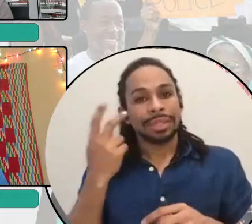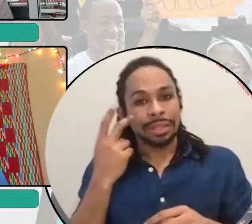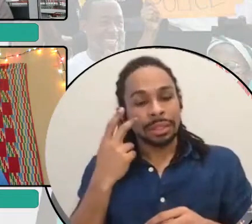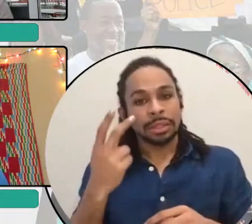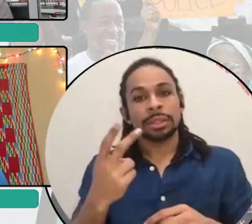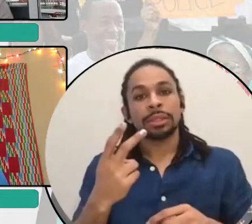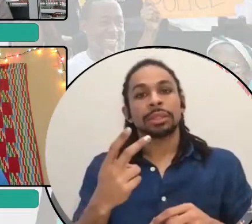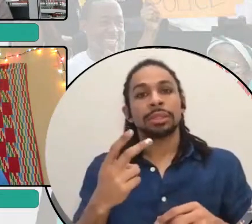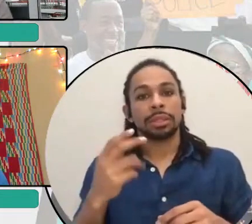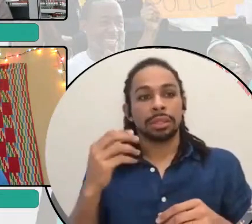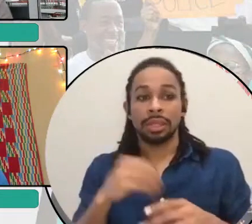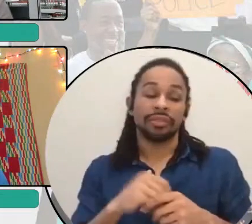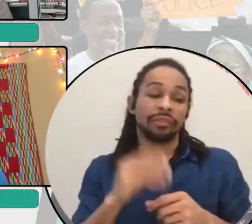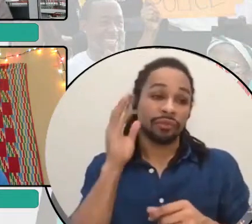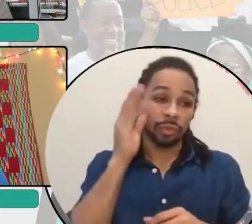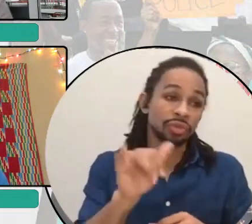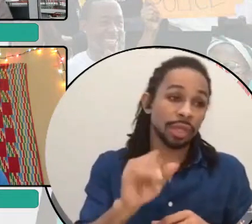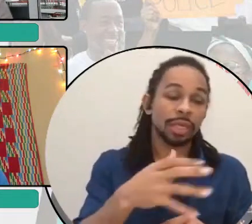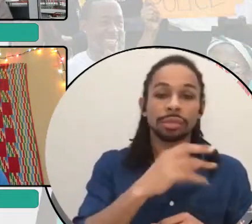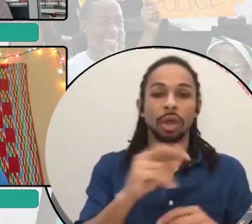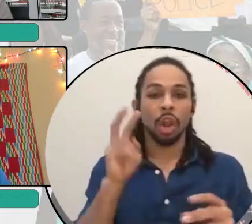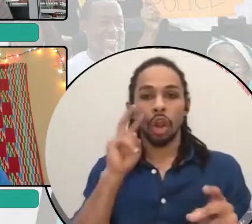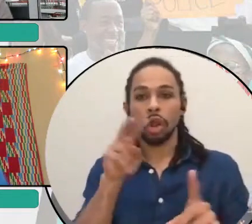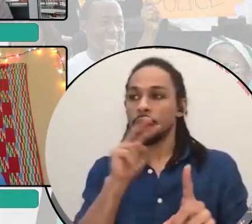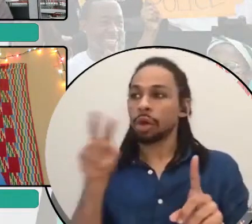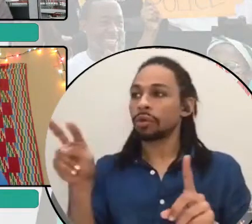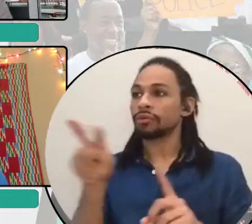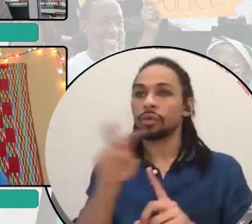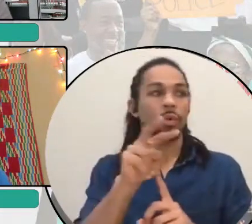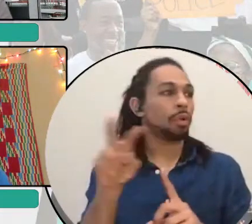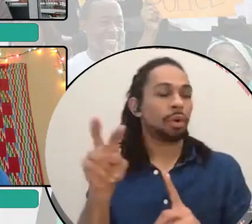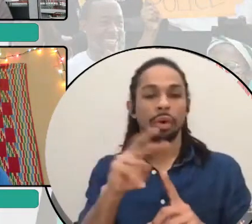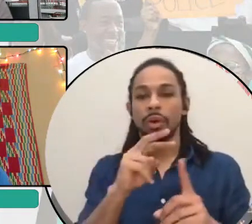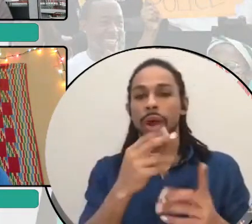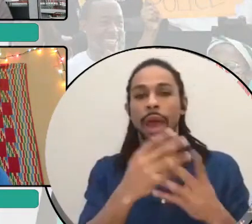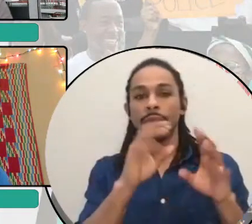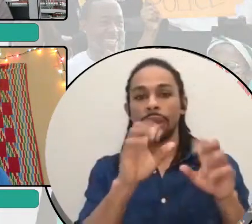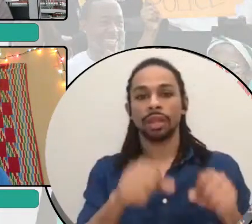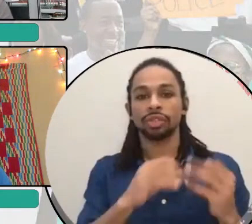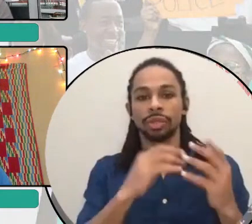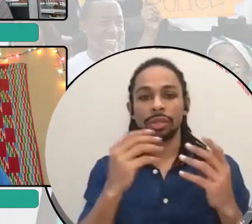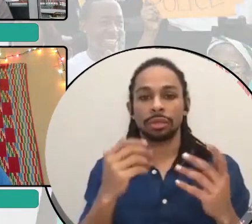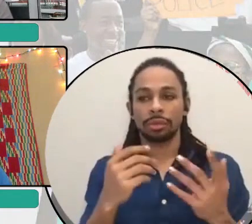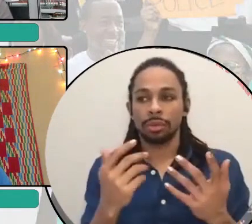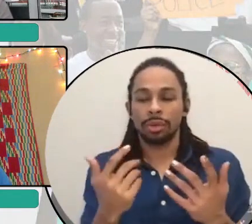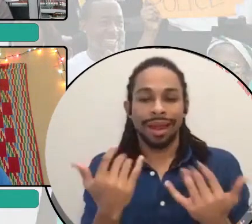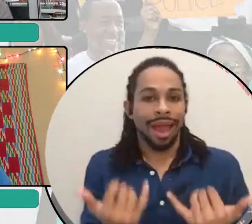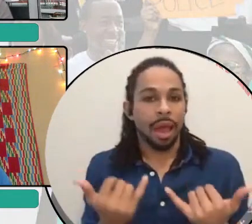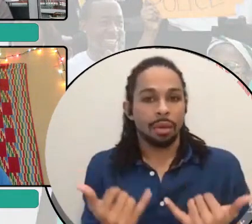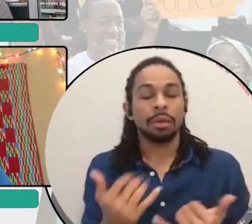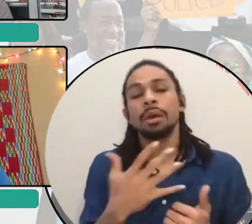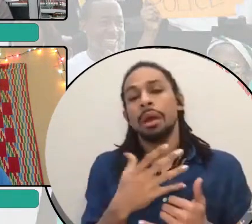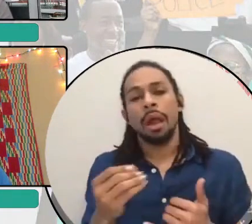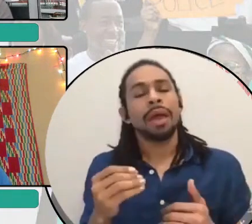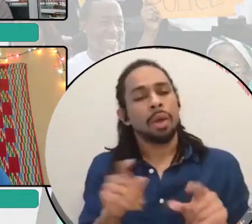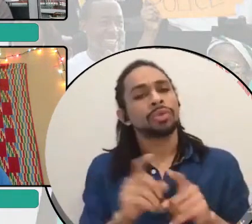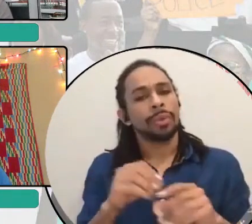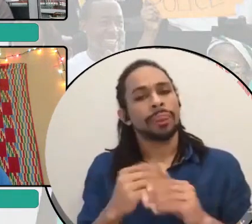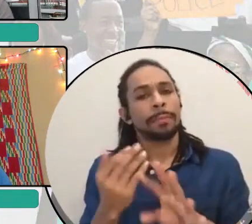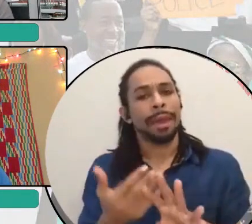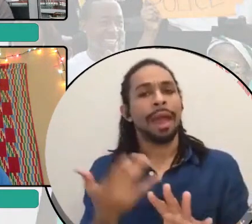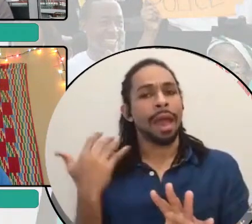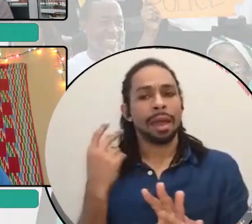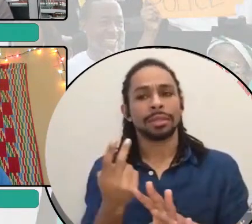the future, but look for it around us now. So looking for the possibilities in where, how we're living and also in the past. Um, but